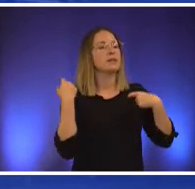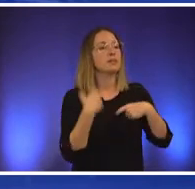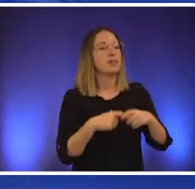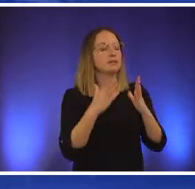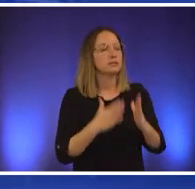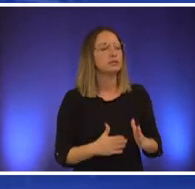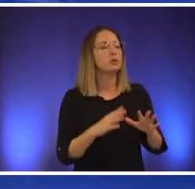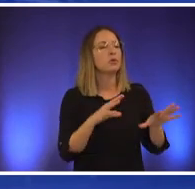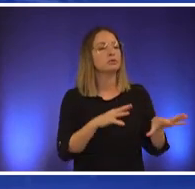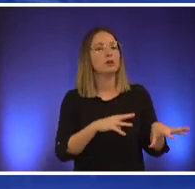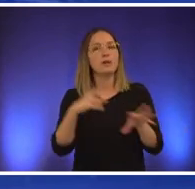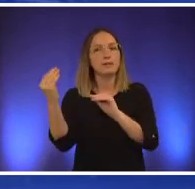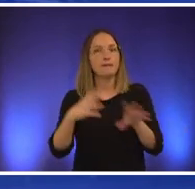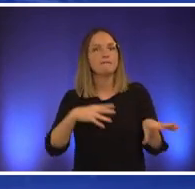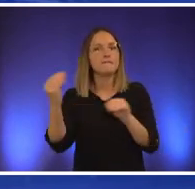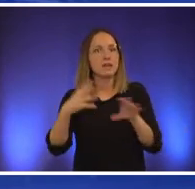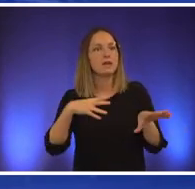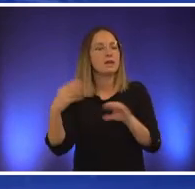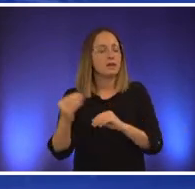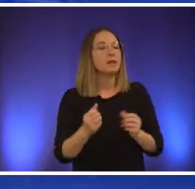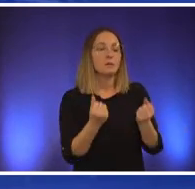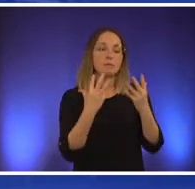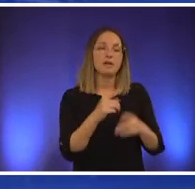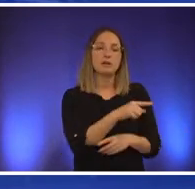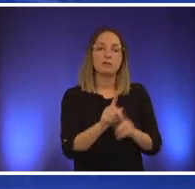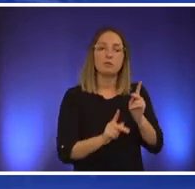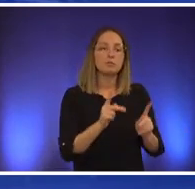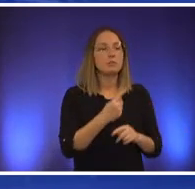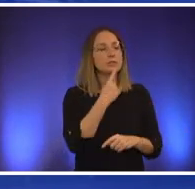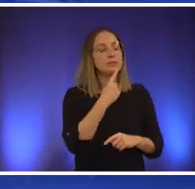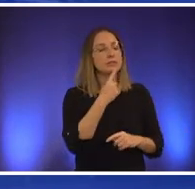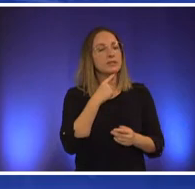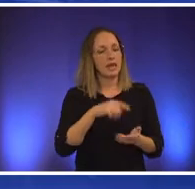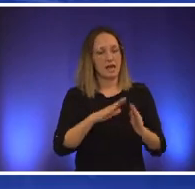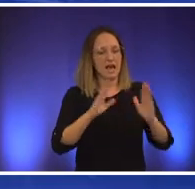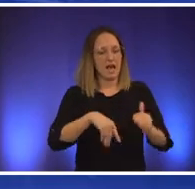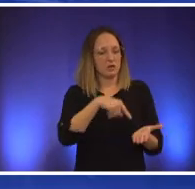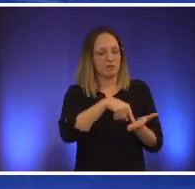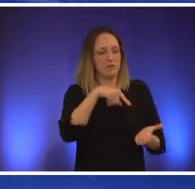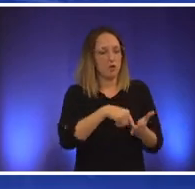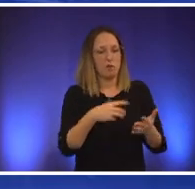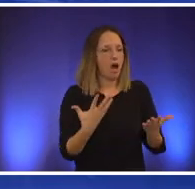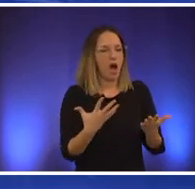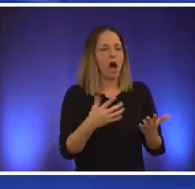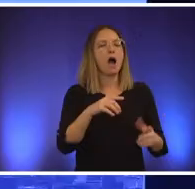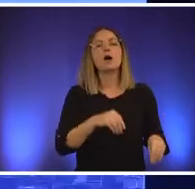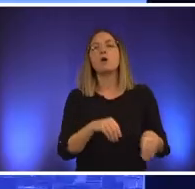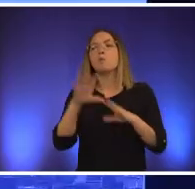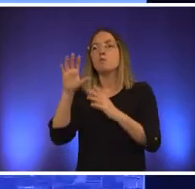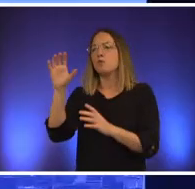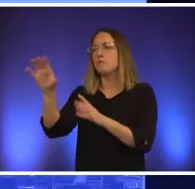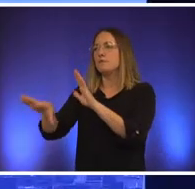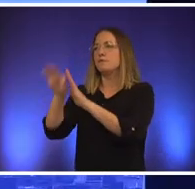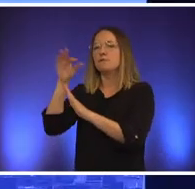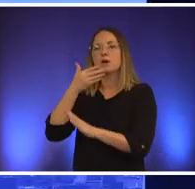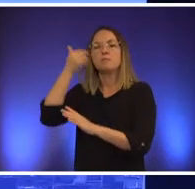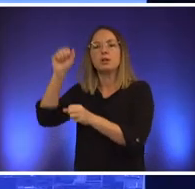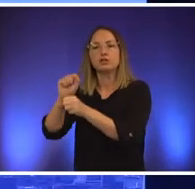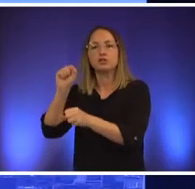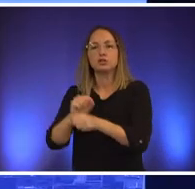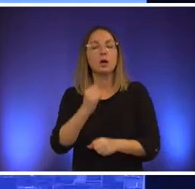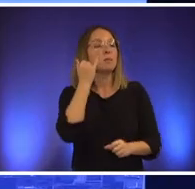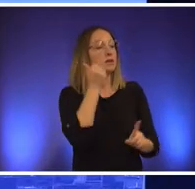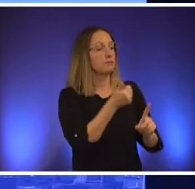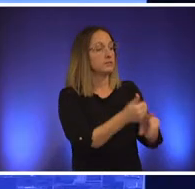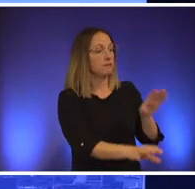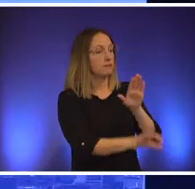housing and lack of viable job opportunities so if elected as mayor what would you do to make this city a better place to live for